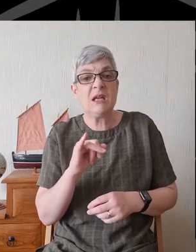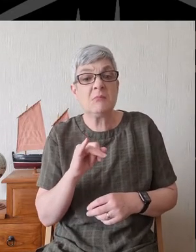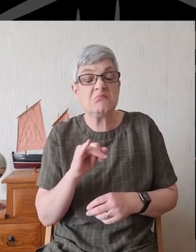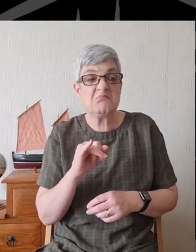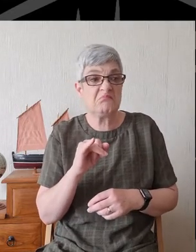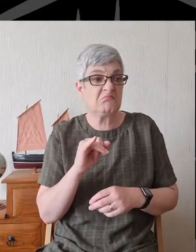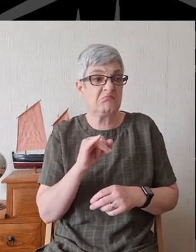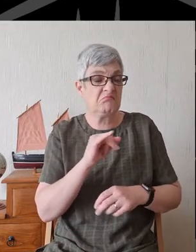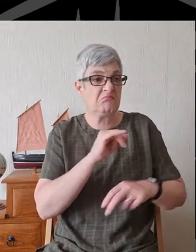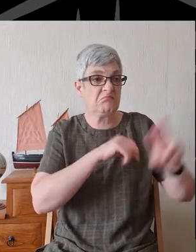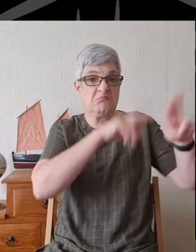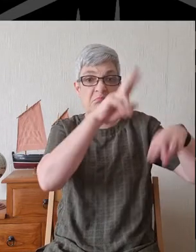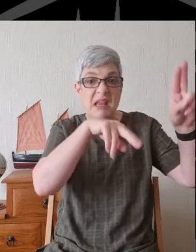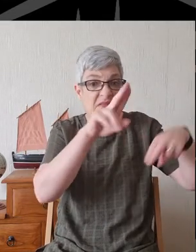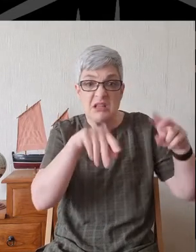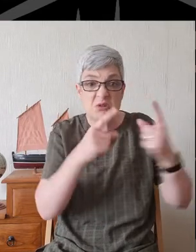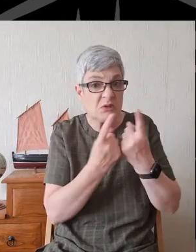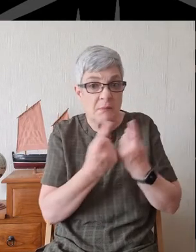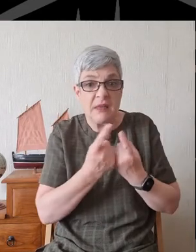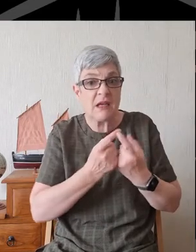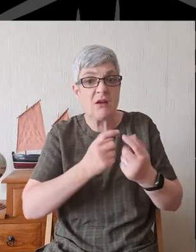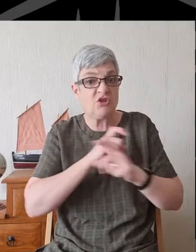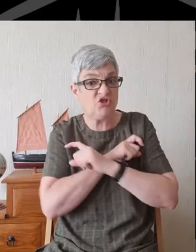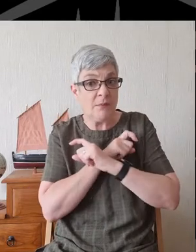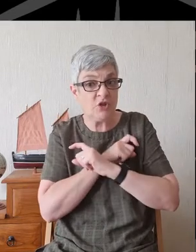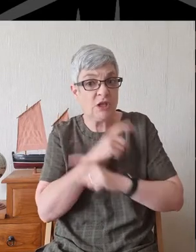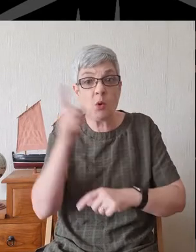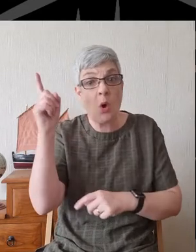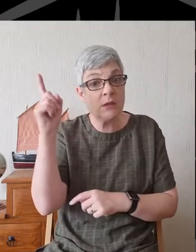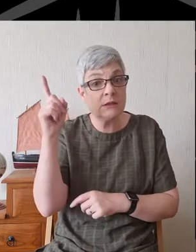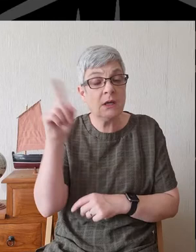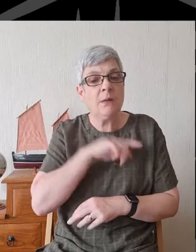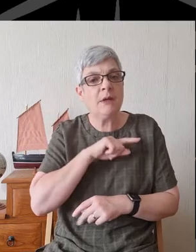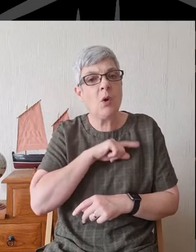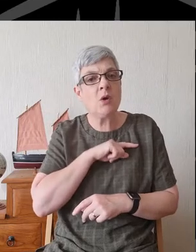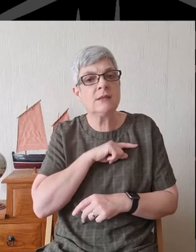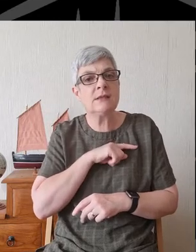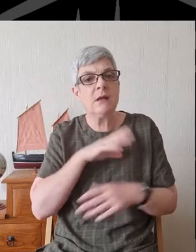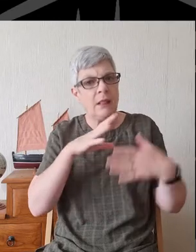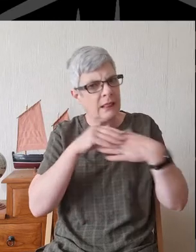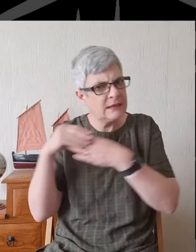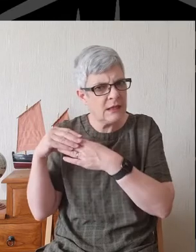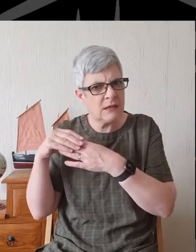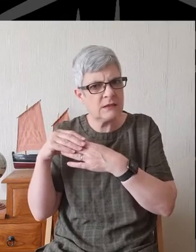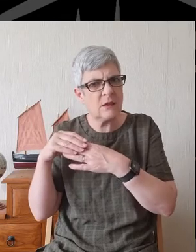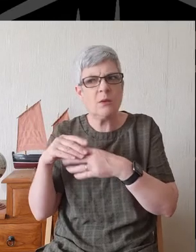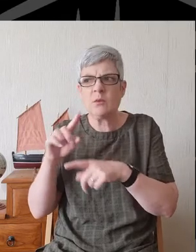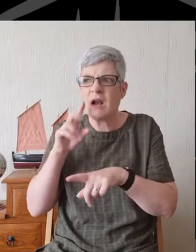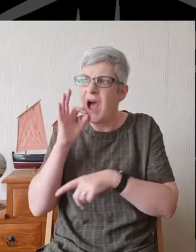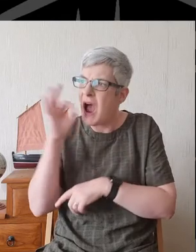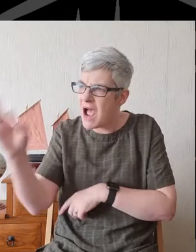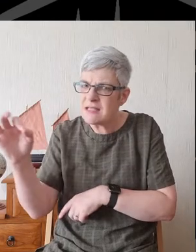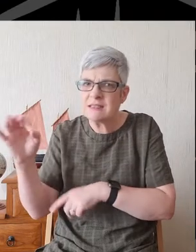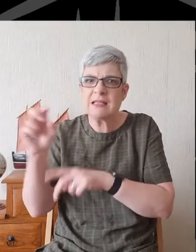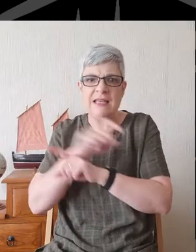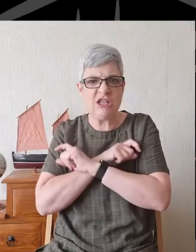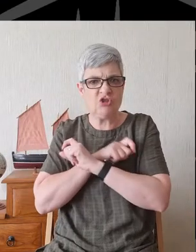descriptions or depictions of Egyptian gods because the leaders were turning to Egypt for help against Babylon.